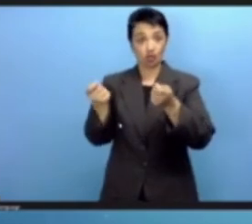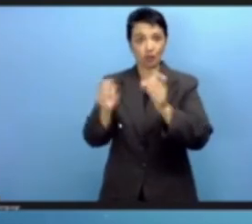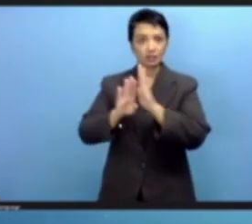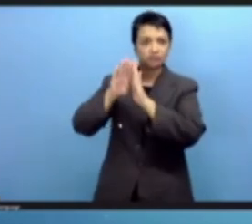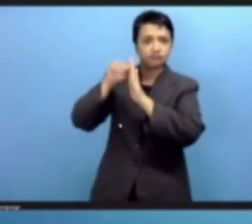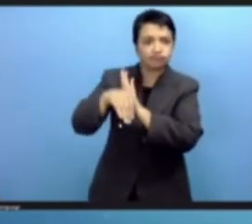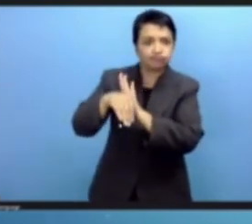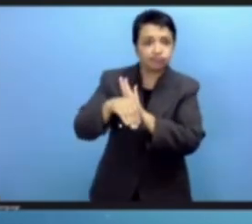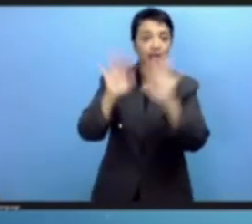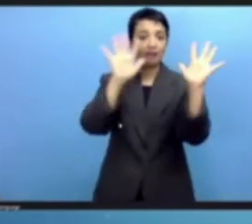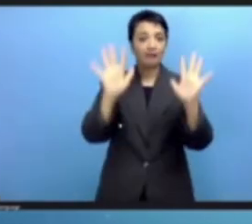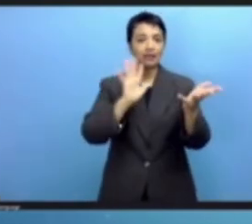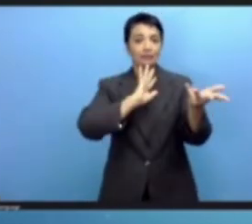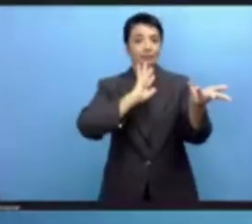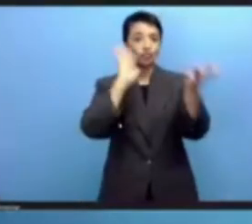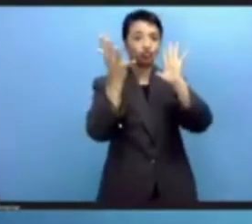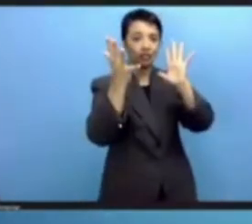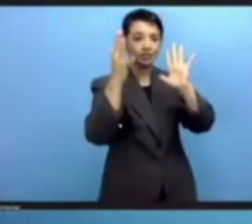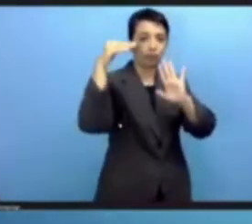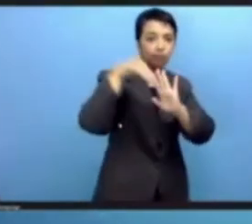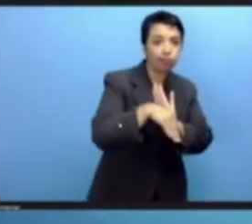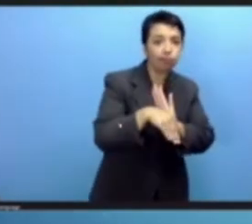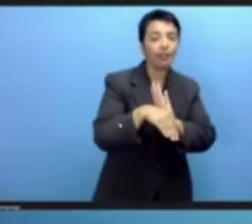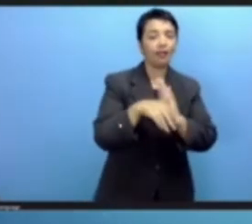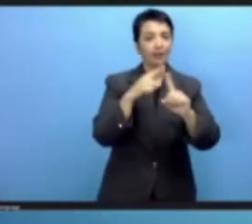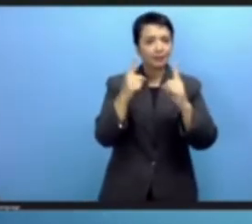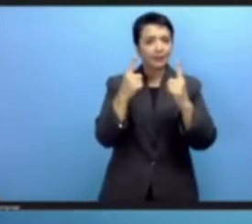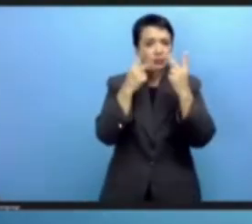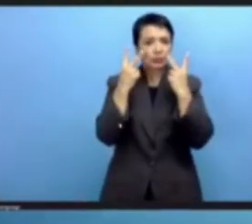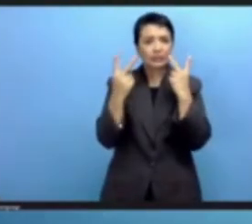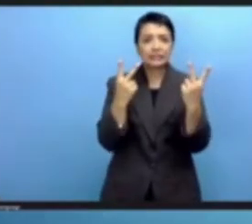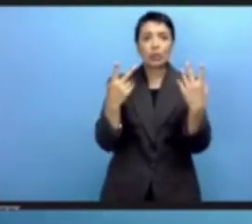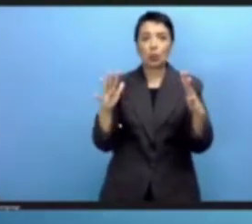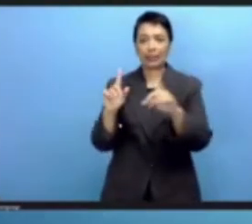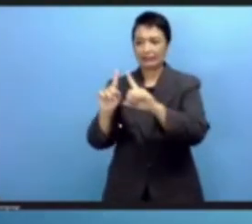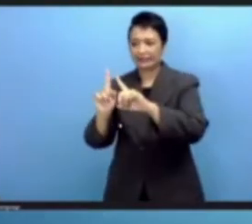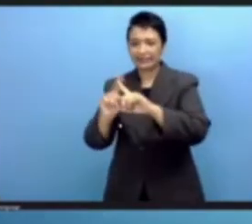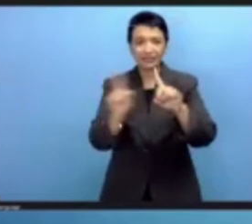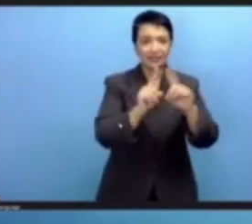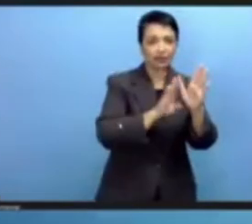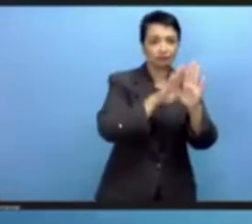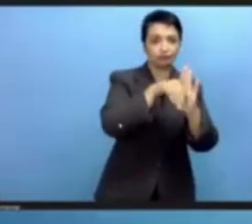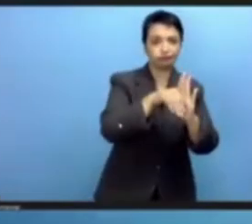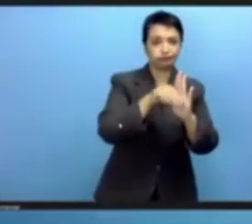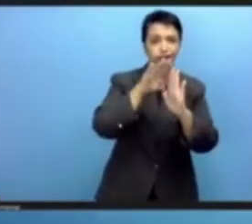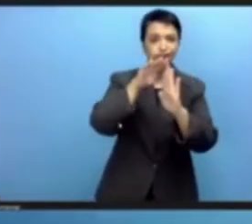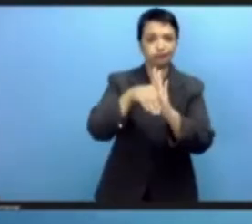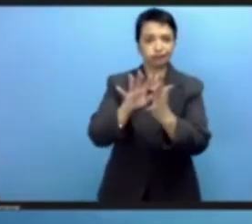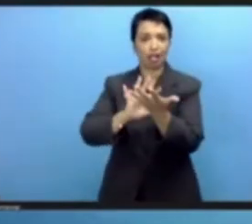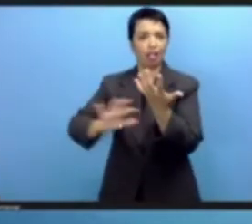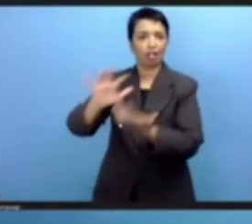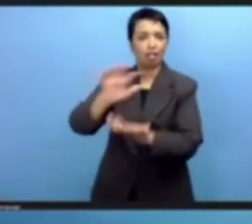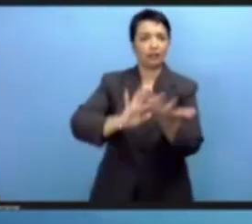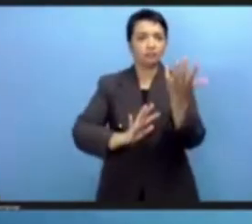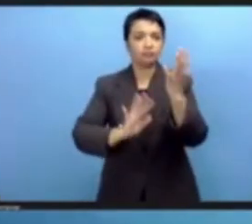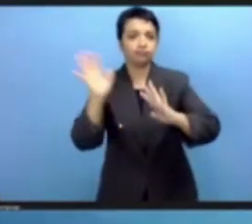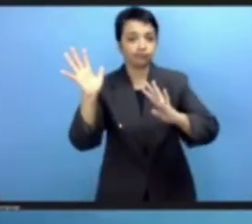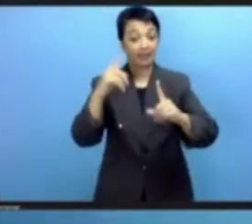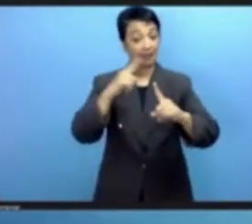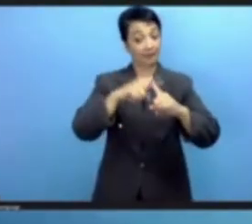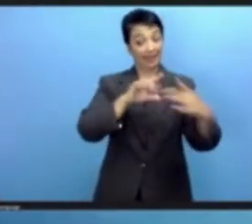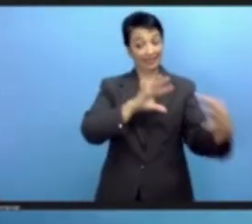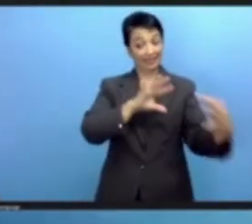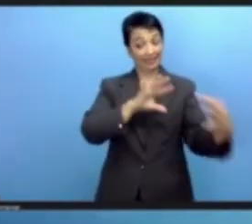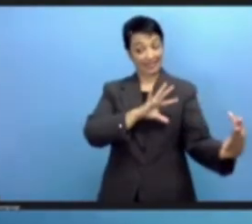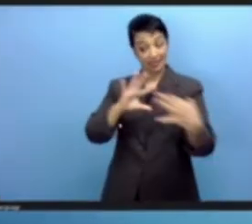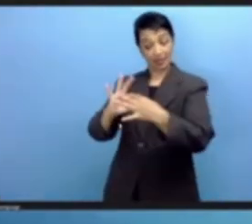among others, are felt strongly but differently in different contexts. Extrapolated to the digital sphere, those crises